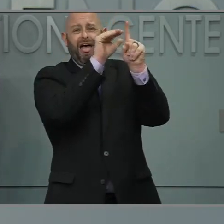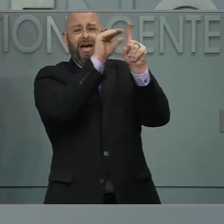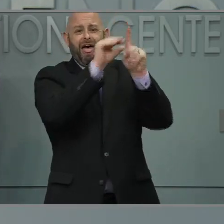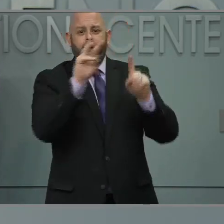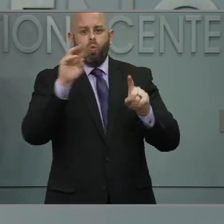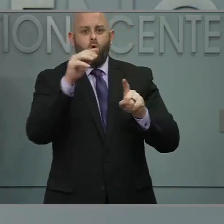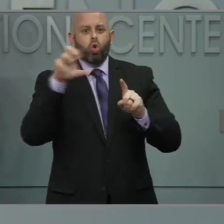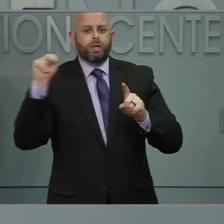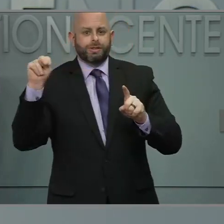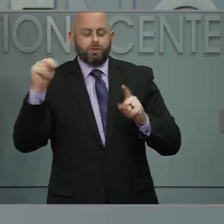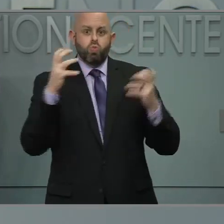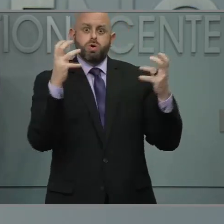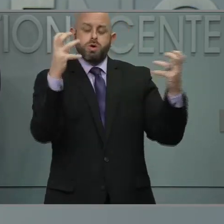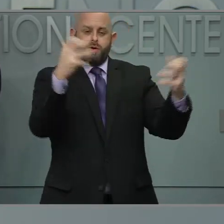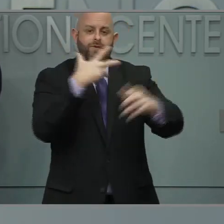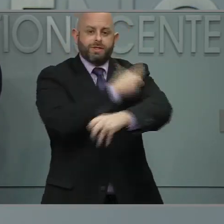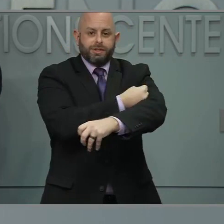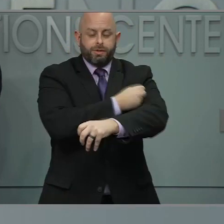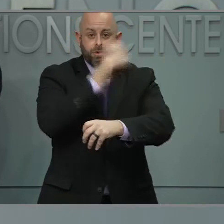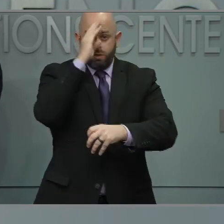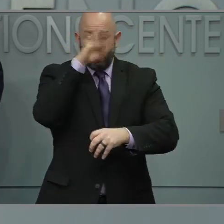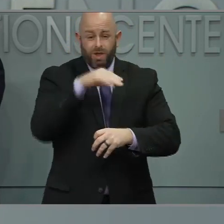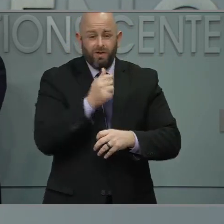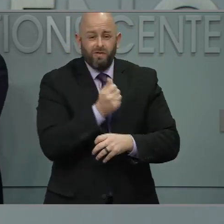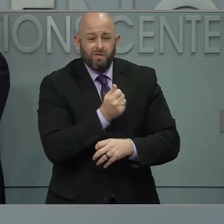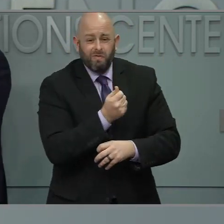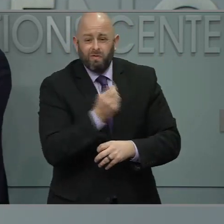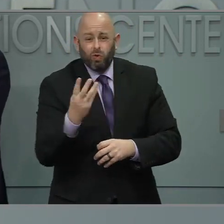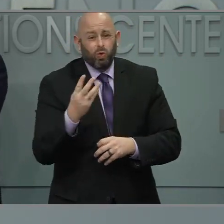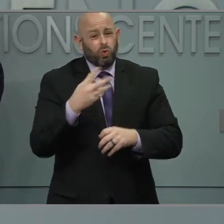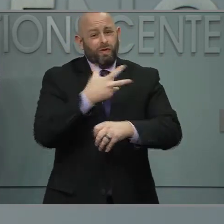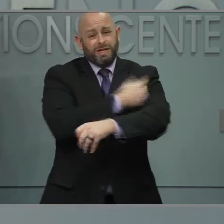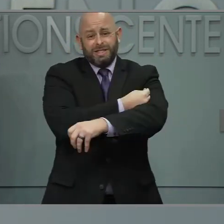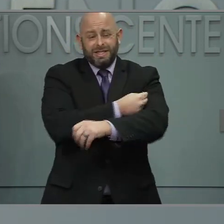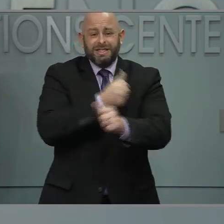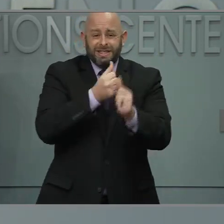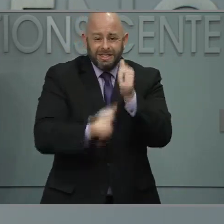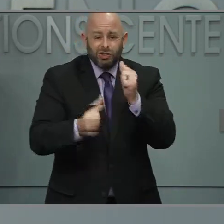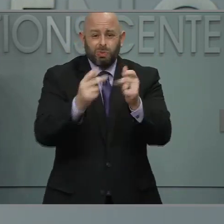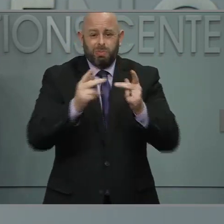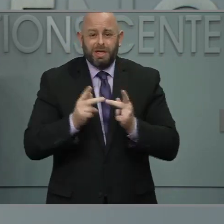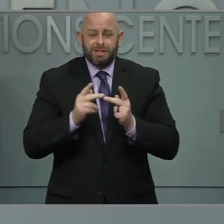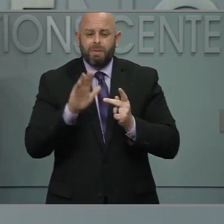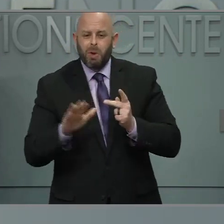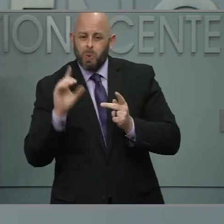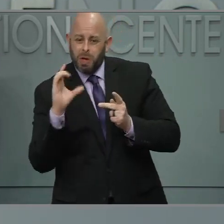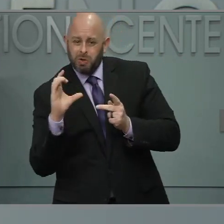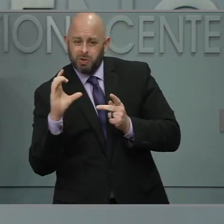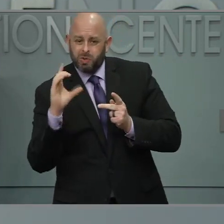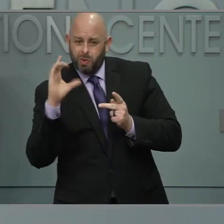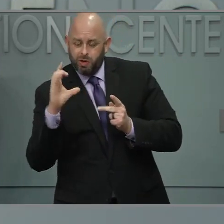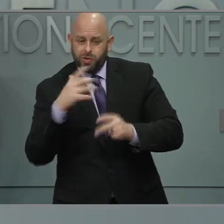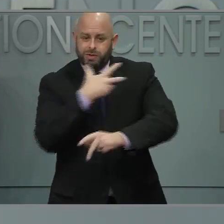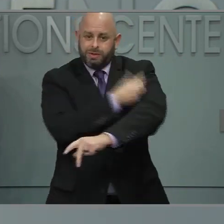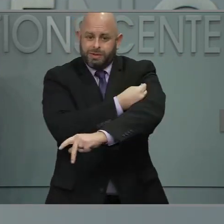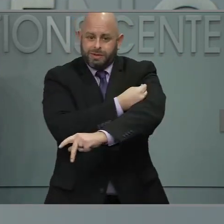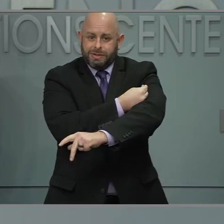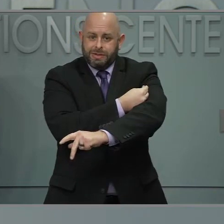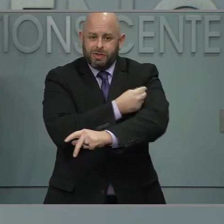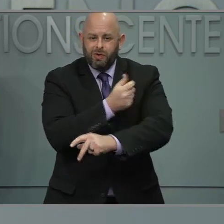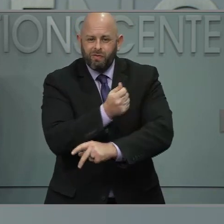incredibly low at each of these individual sites. It's about 100 doses at each of these 300 sites.